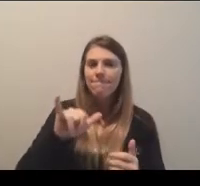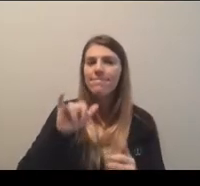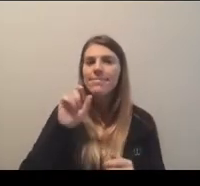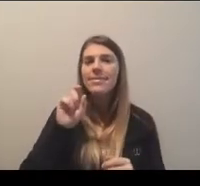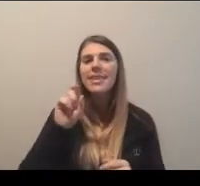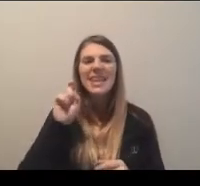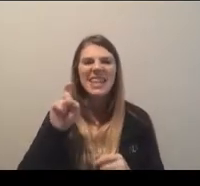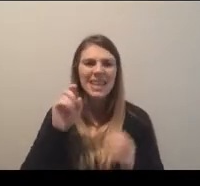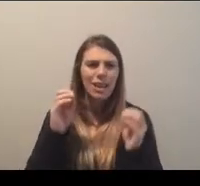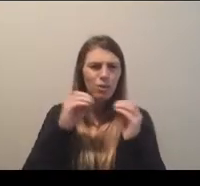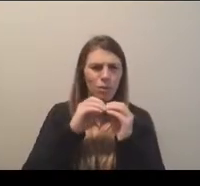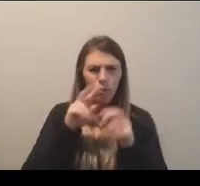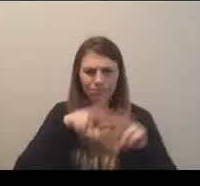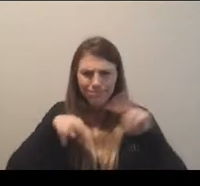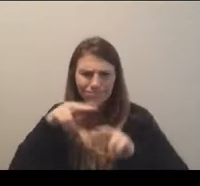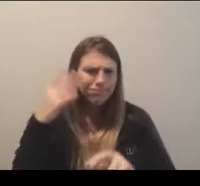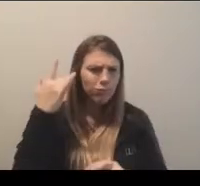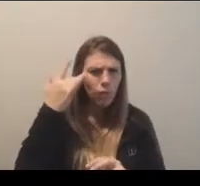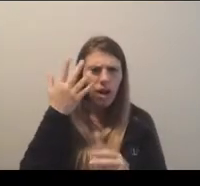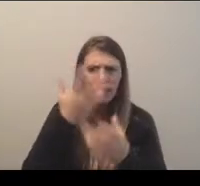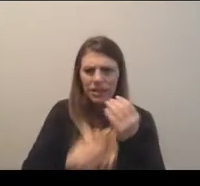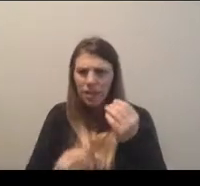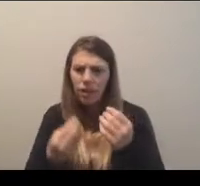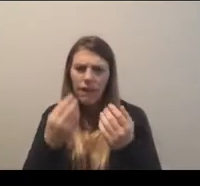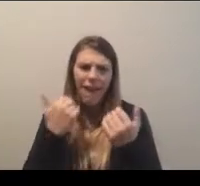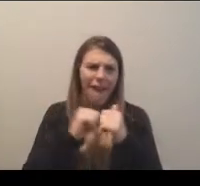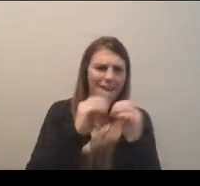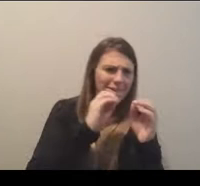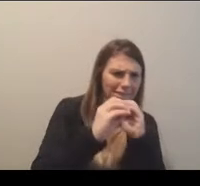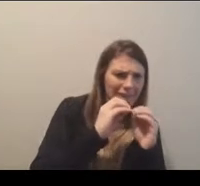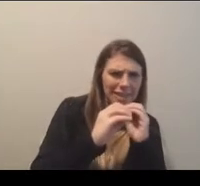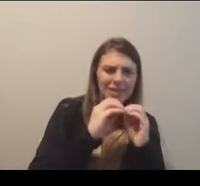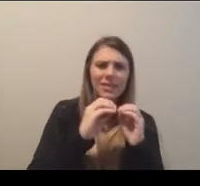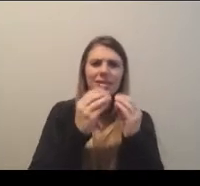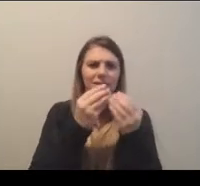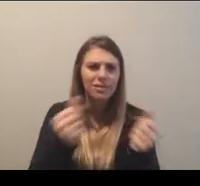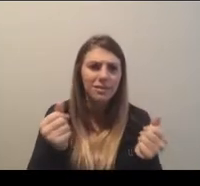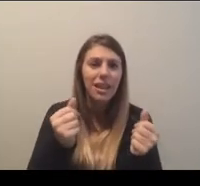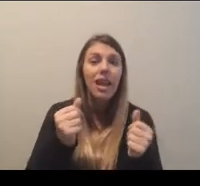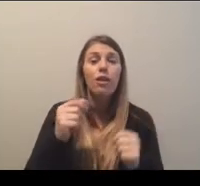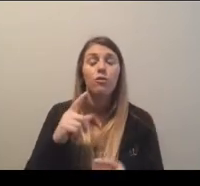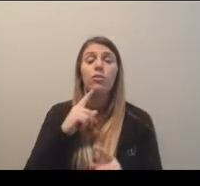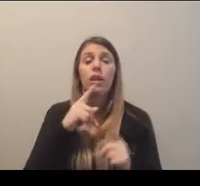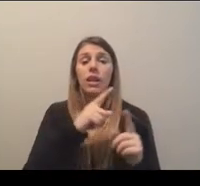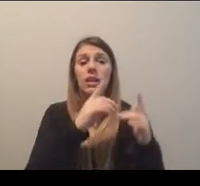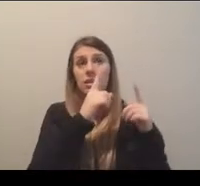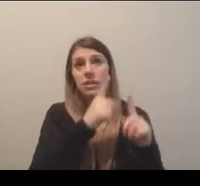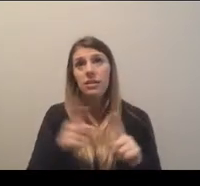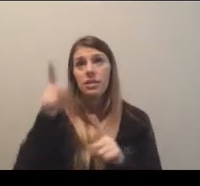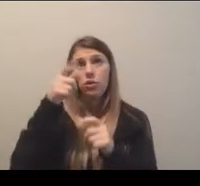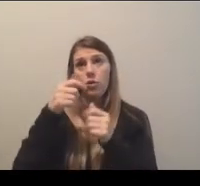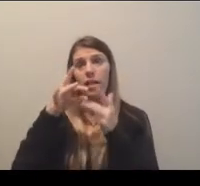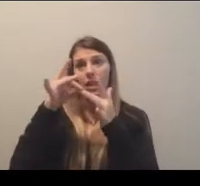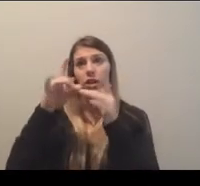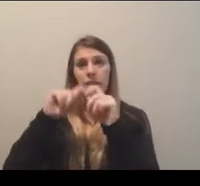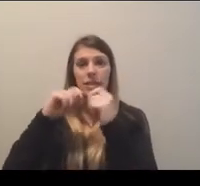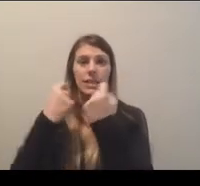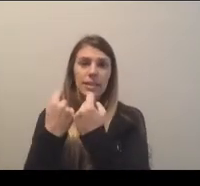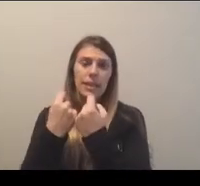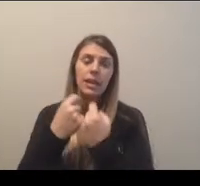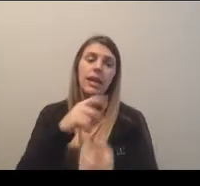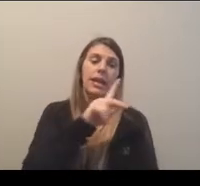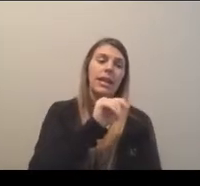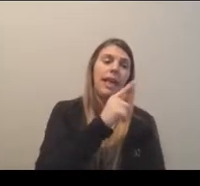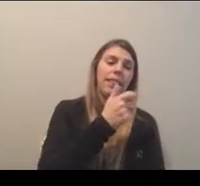further evaluation and decision-making. That all bubbled up to a leadership team that include Kathleen